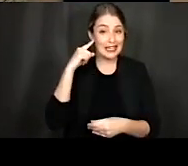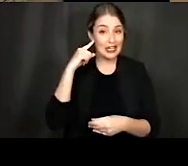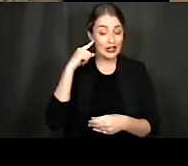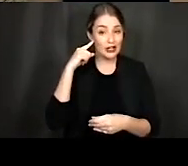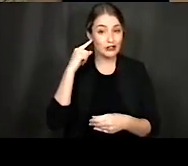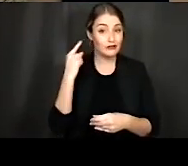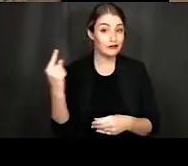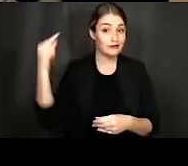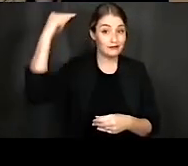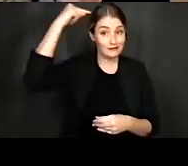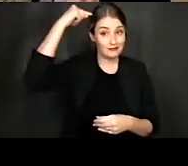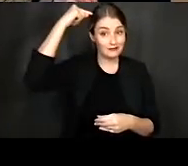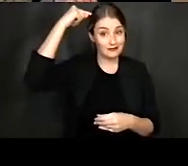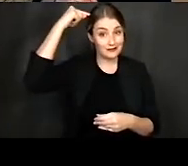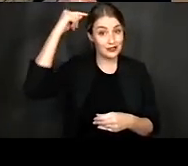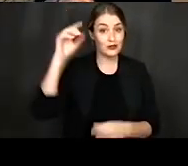to the cortex.